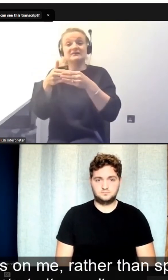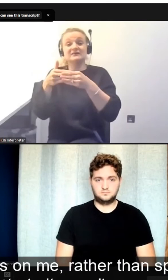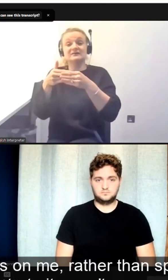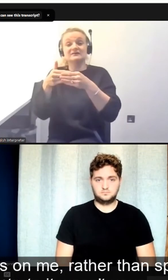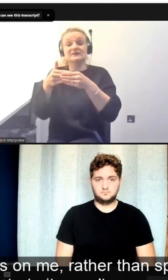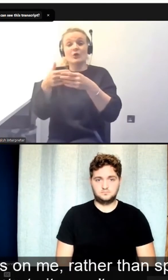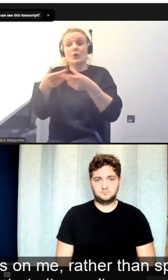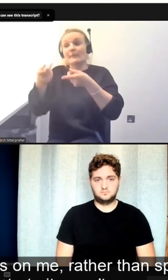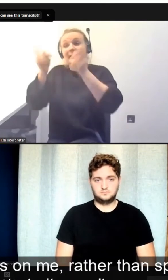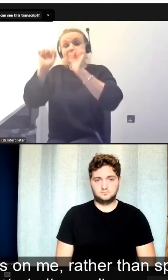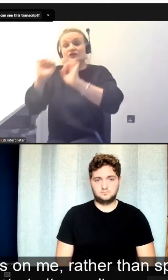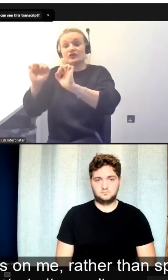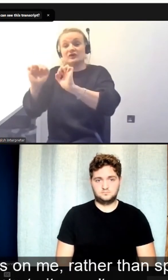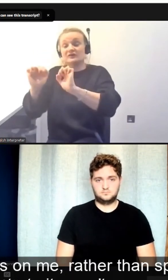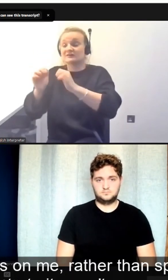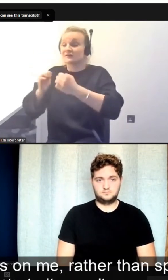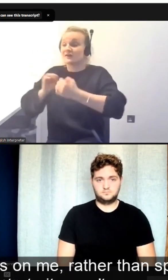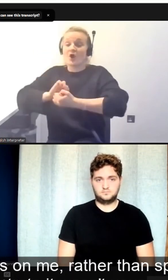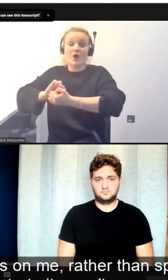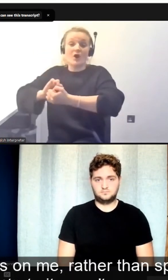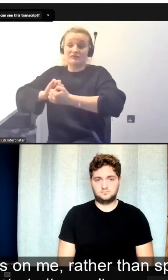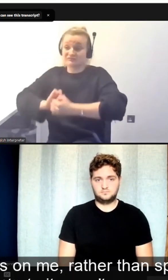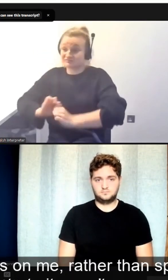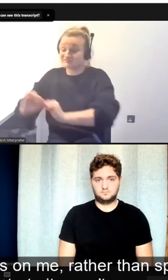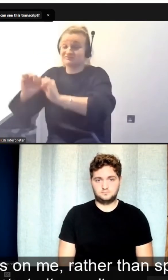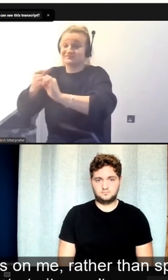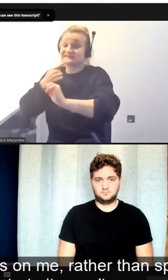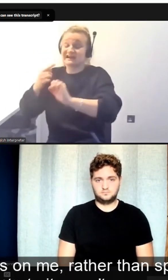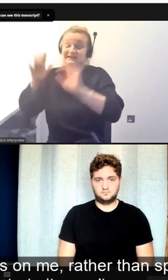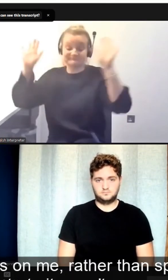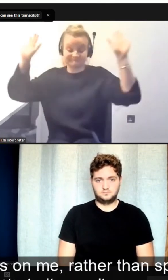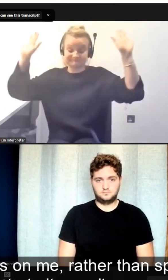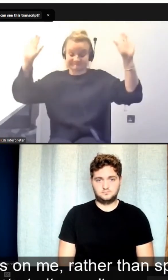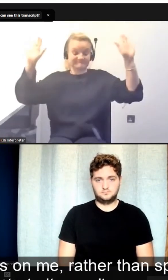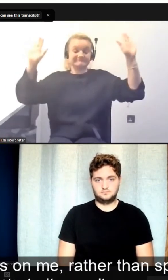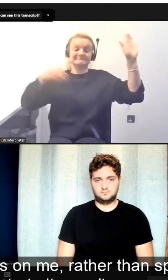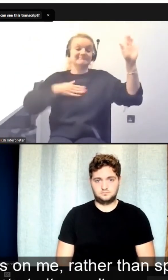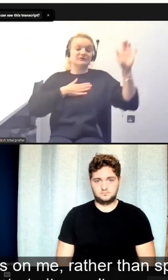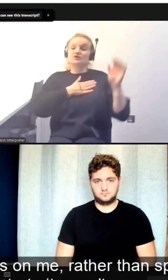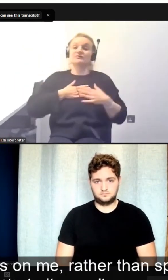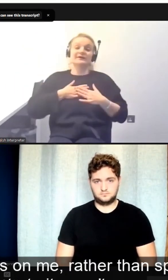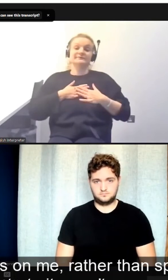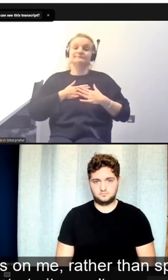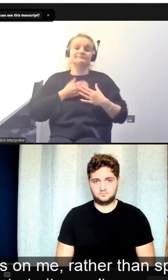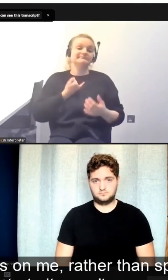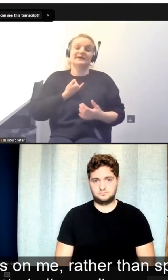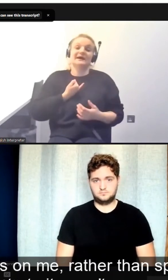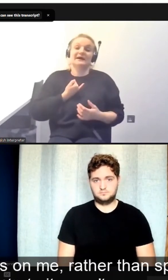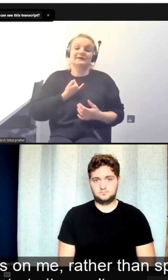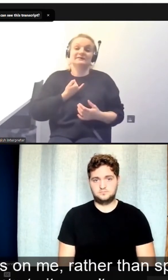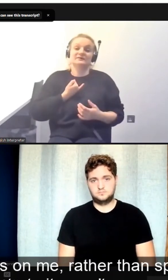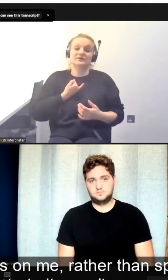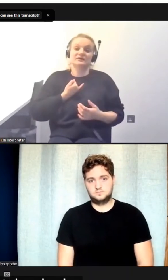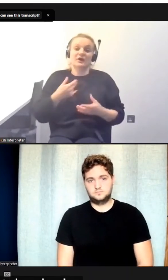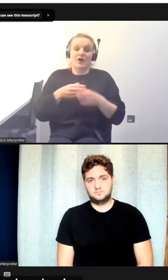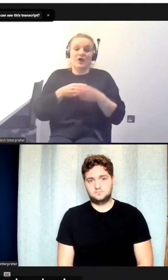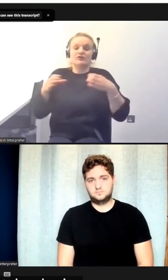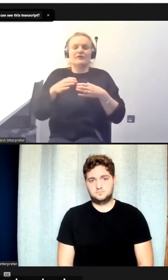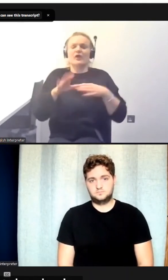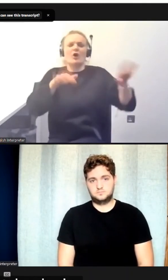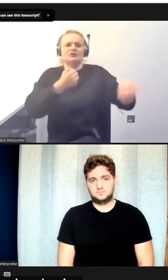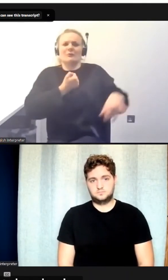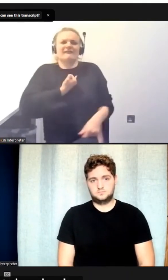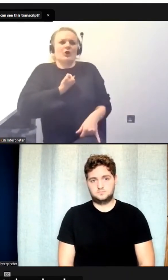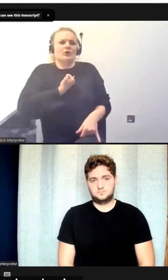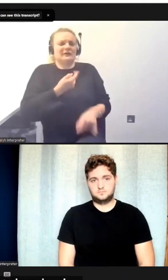It's just saying, sorry, that one's on me, rather than spending a long time trying to demonstrate it wasn't your fault, it was